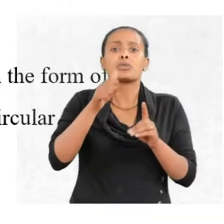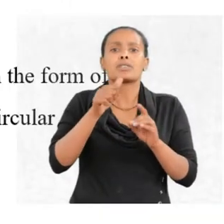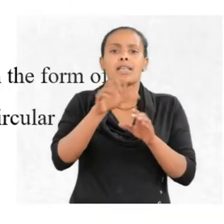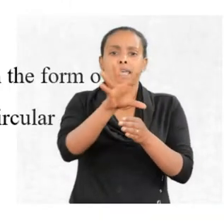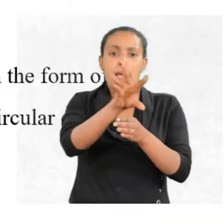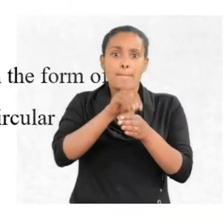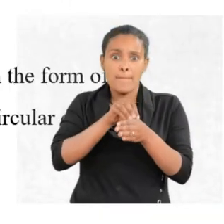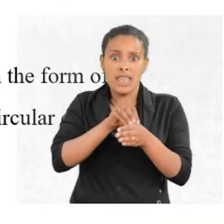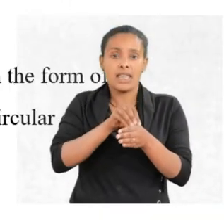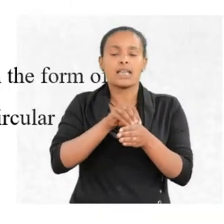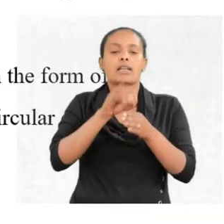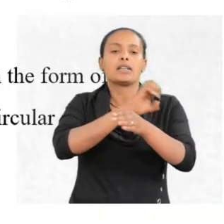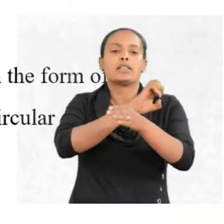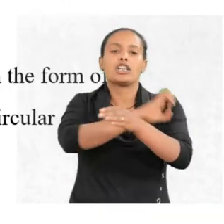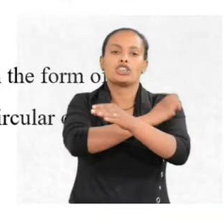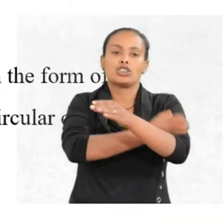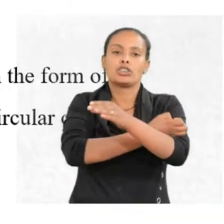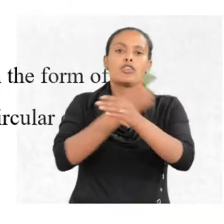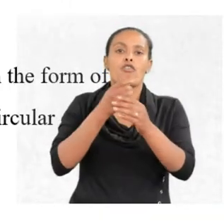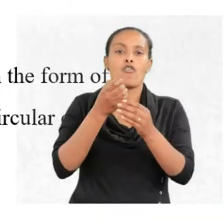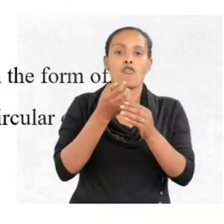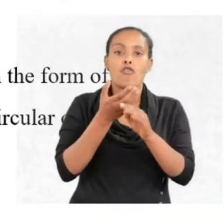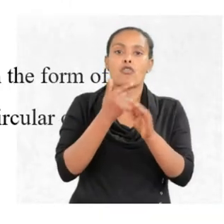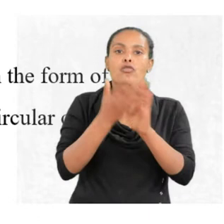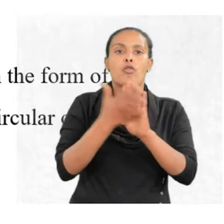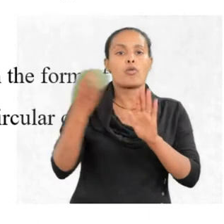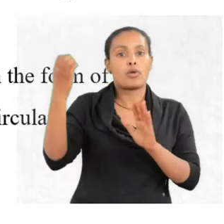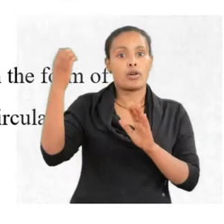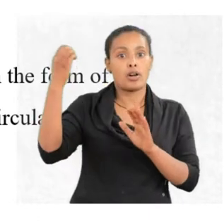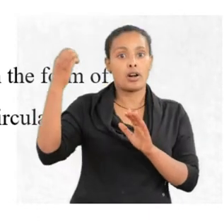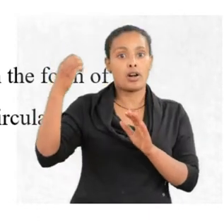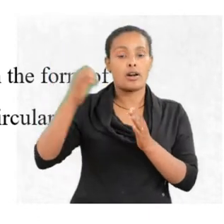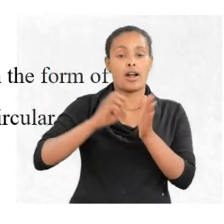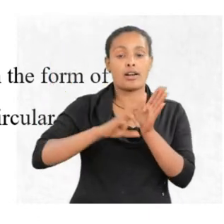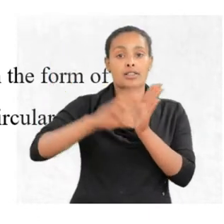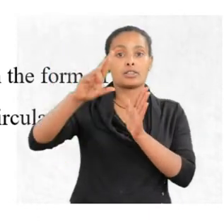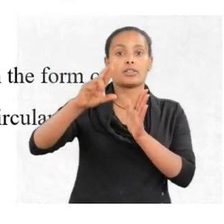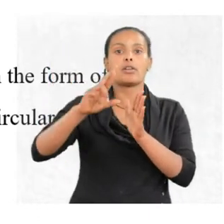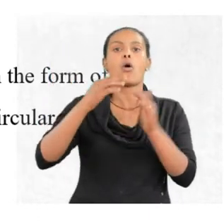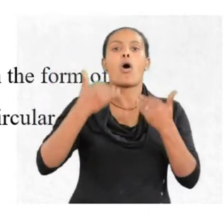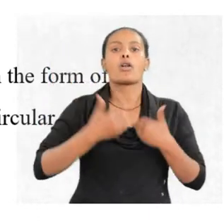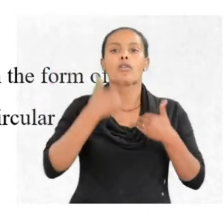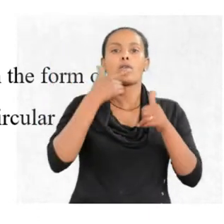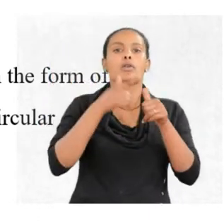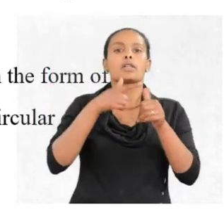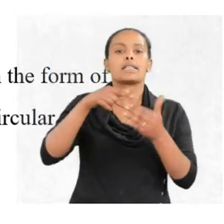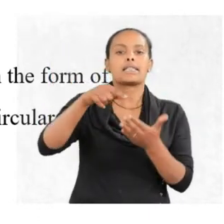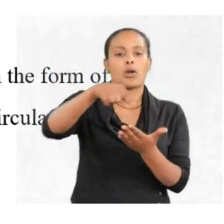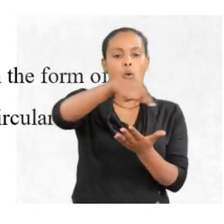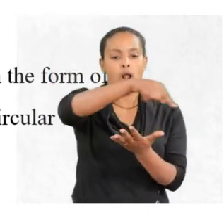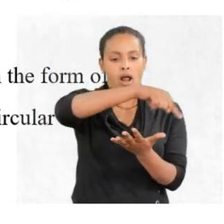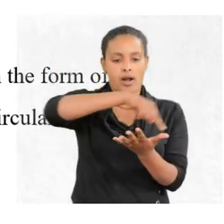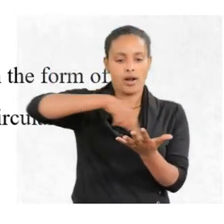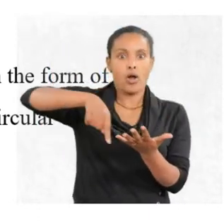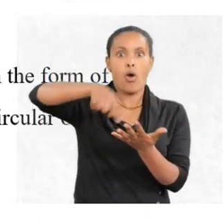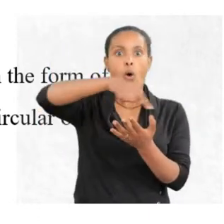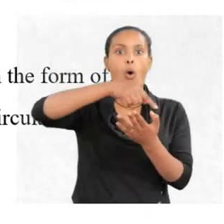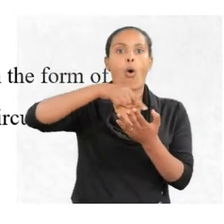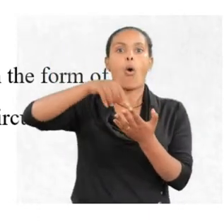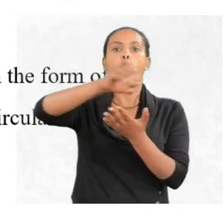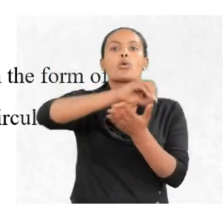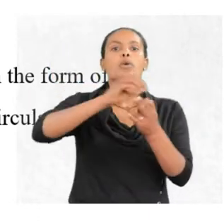energy in the form of radiation when it moves on one of the allowed circular orbits called